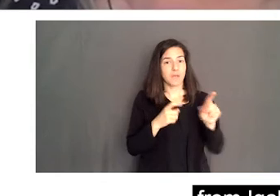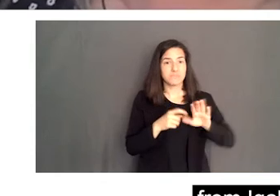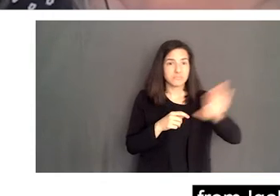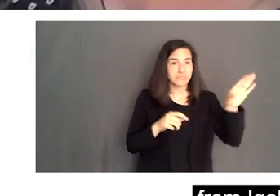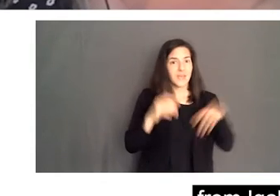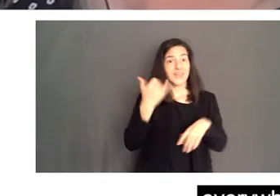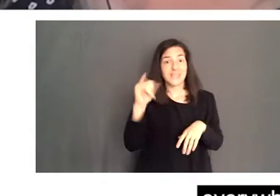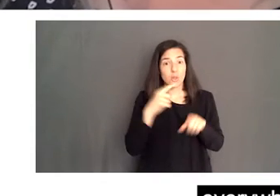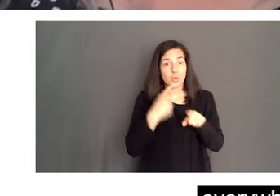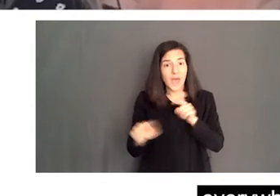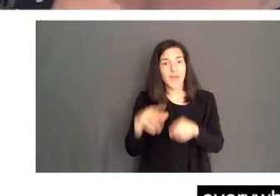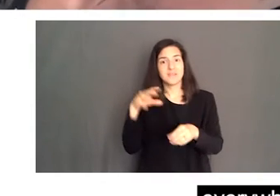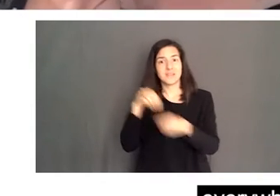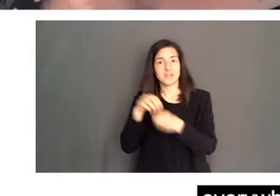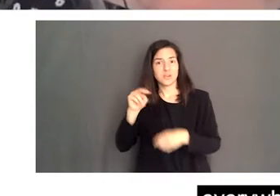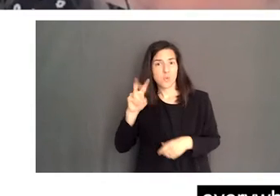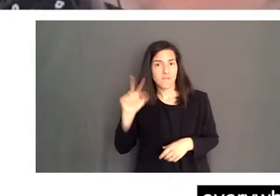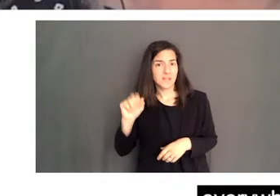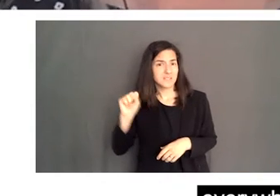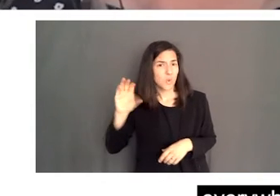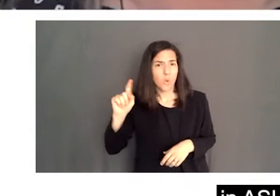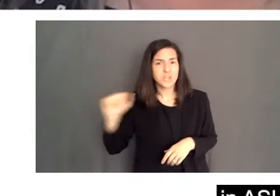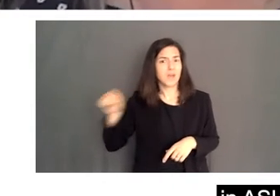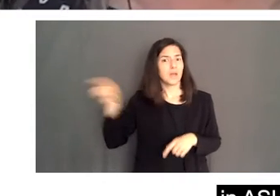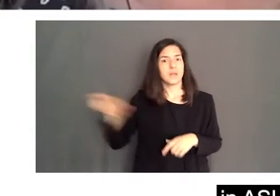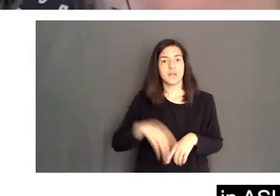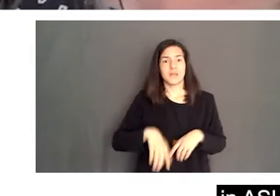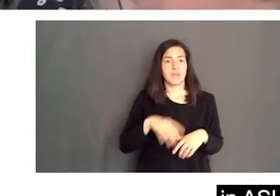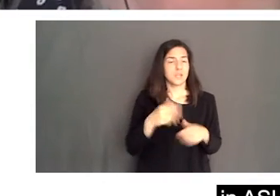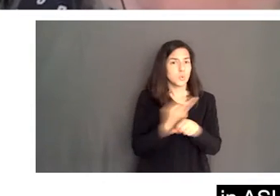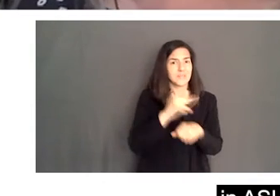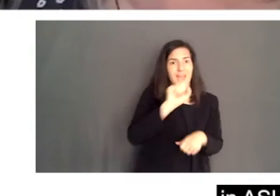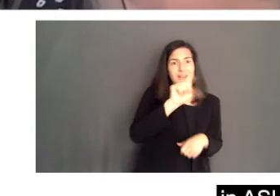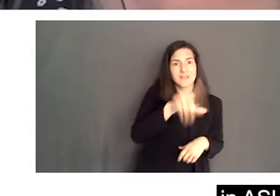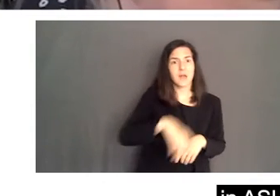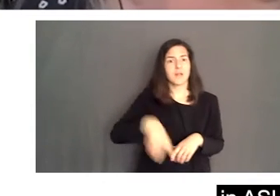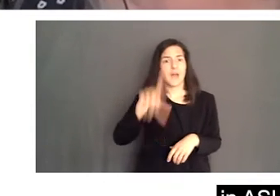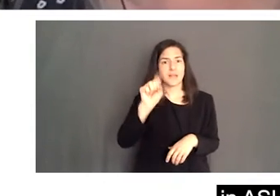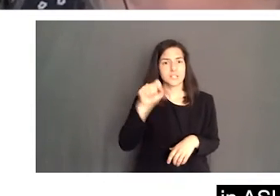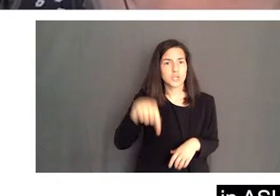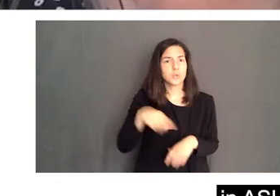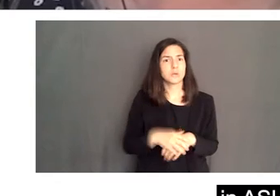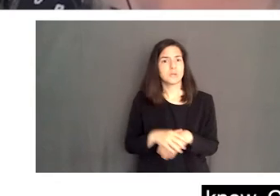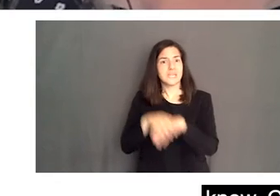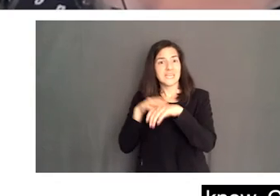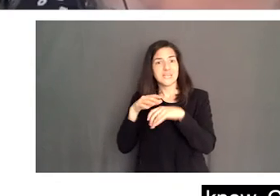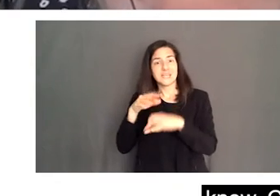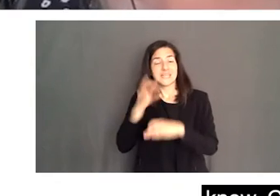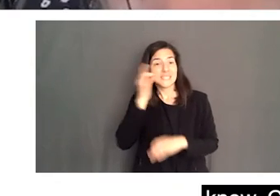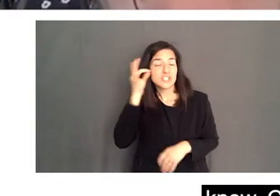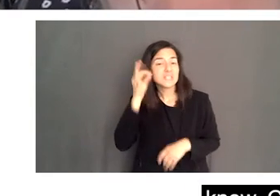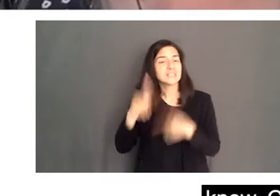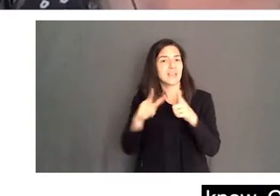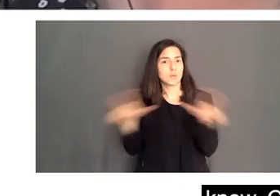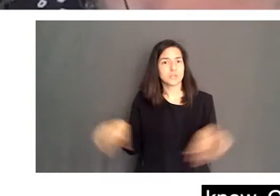Nova Scotia and everywhere in between. It was so exciting. It was an ASL, LSQ, Indigenous Sign Language, you know, CART,